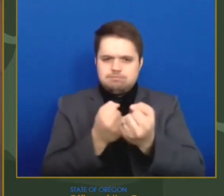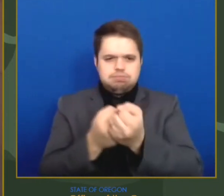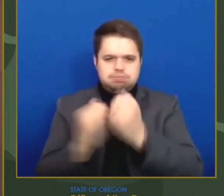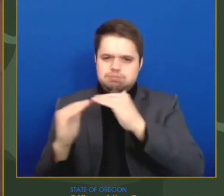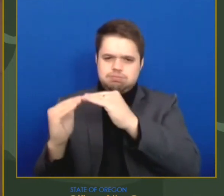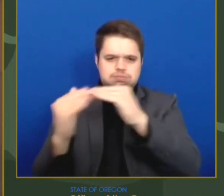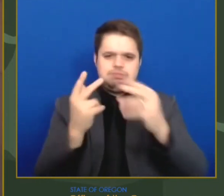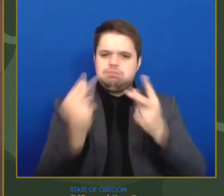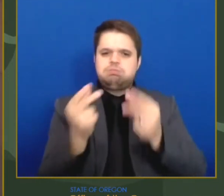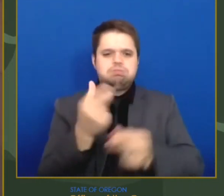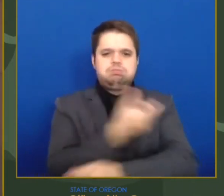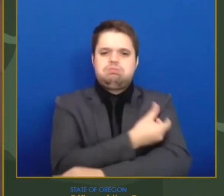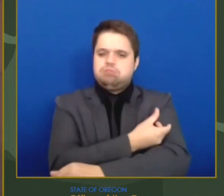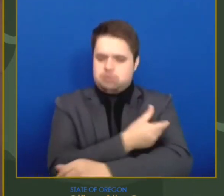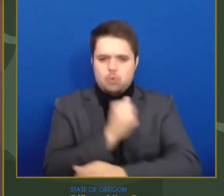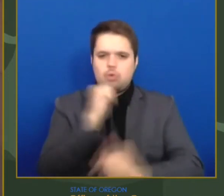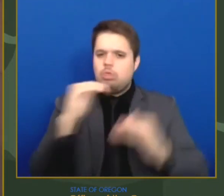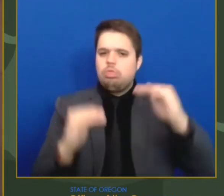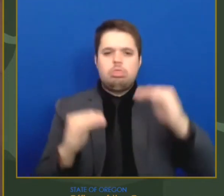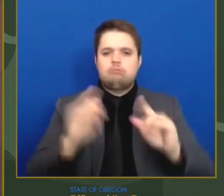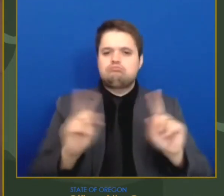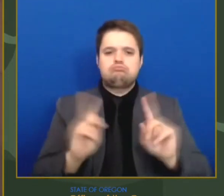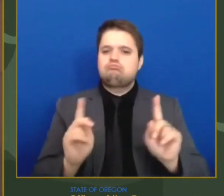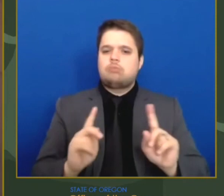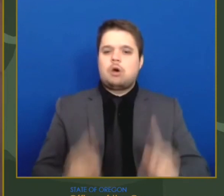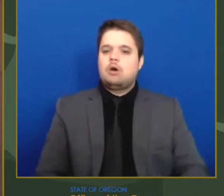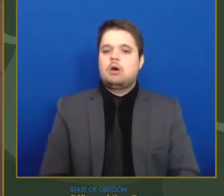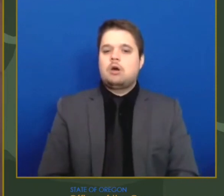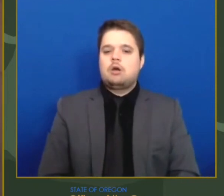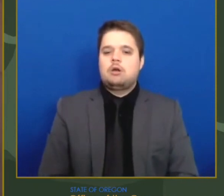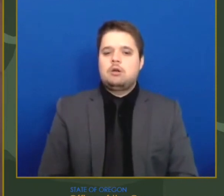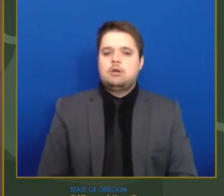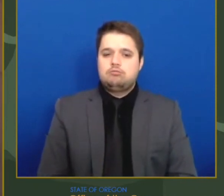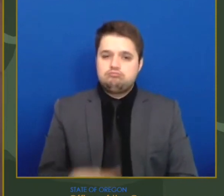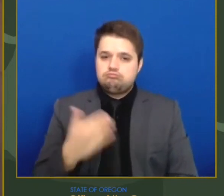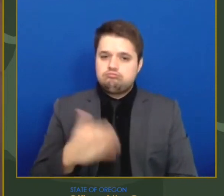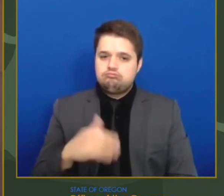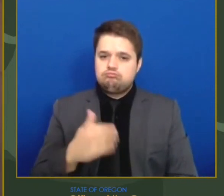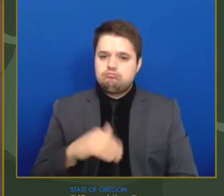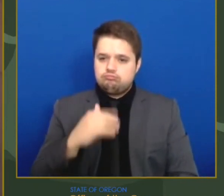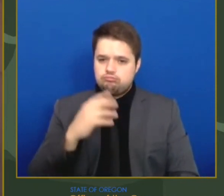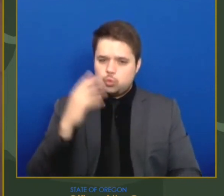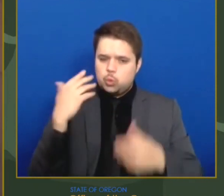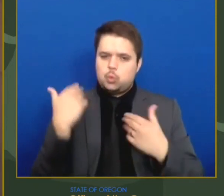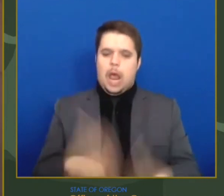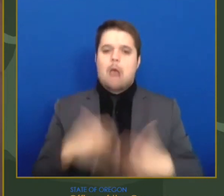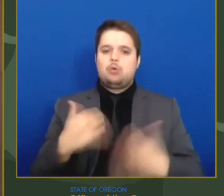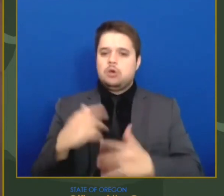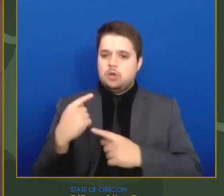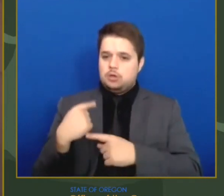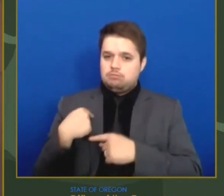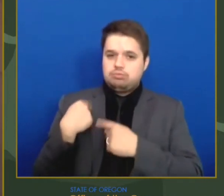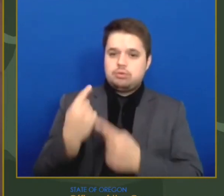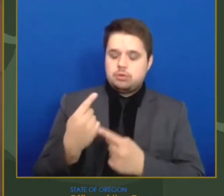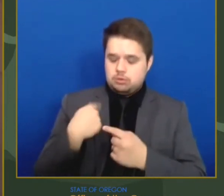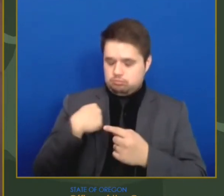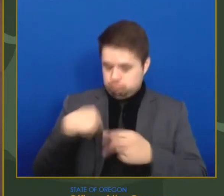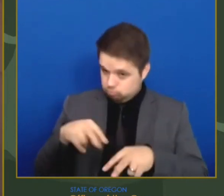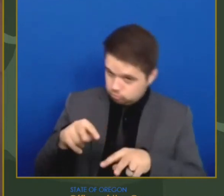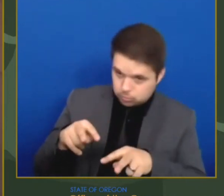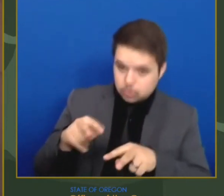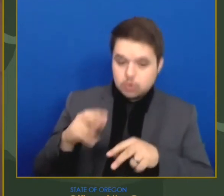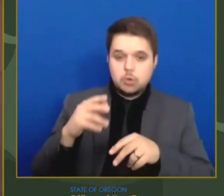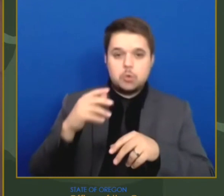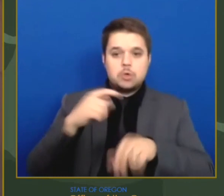It's truly remarkable to think about what is possible today, when we remember where we were on this day